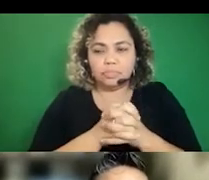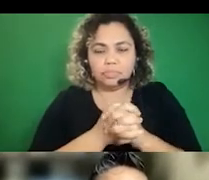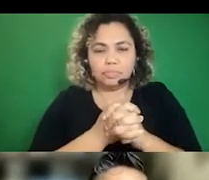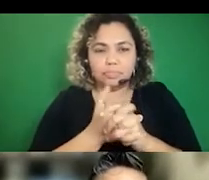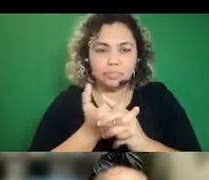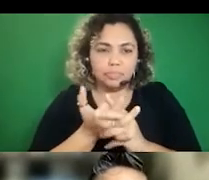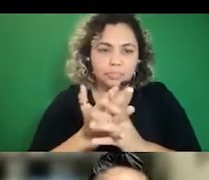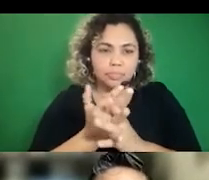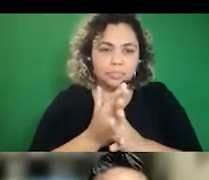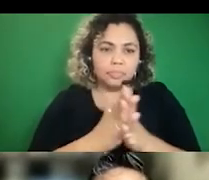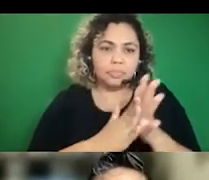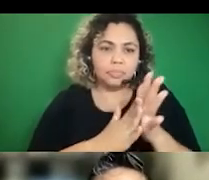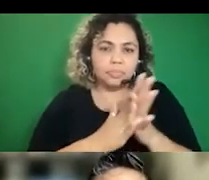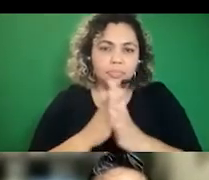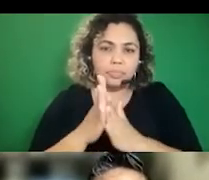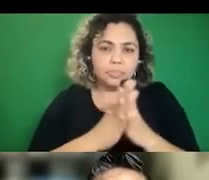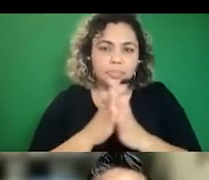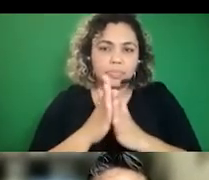Um, um,